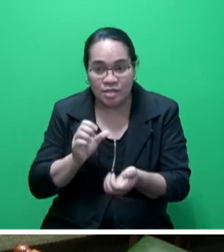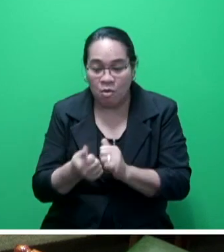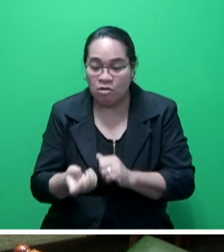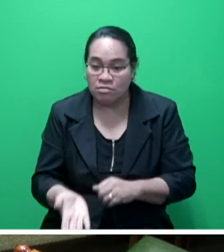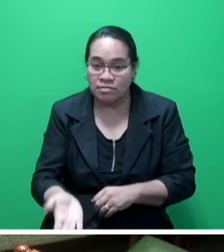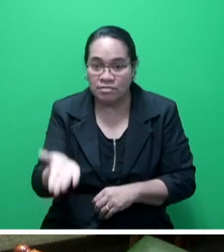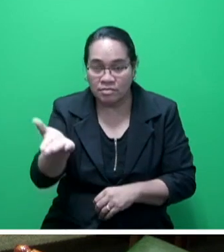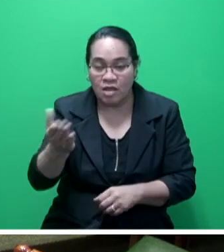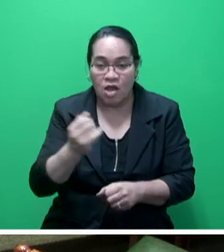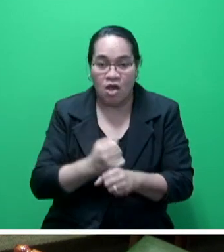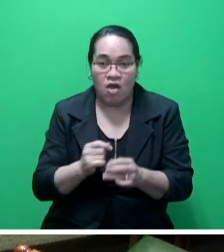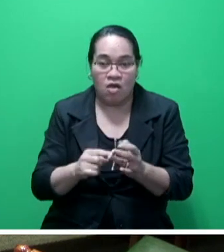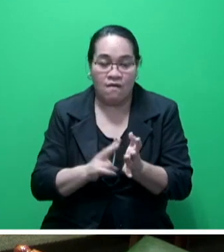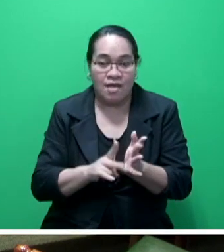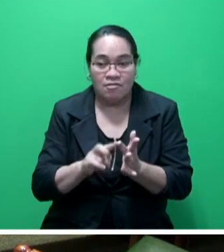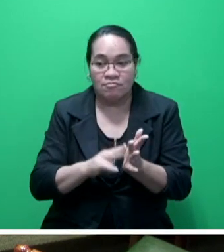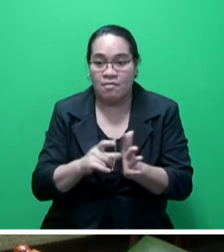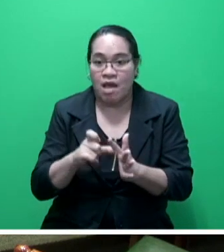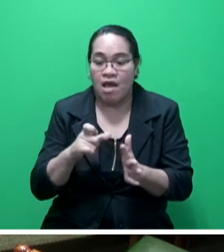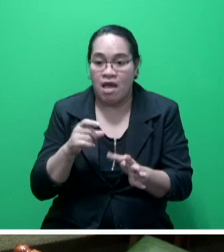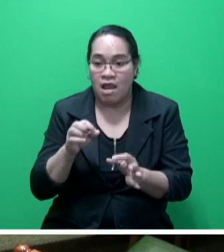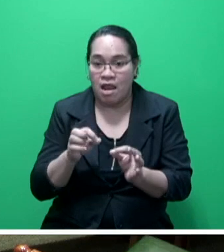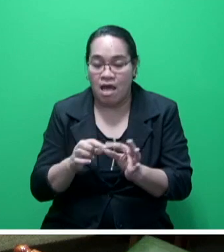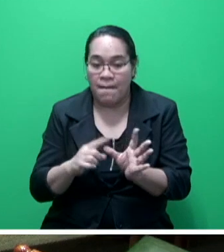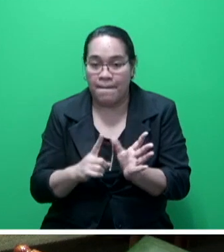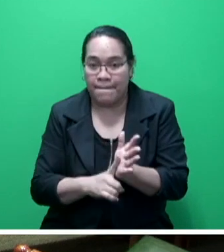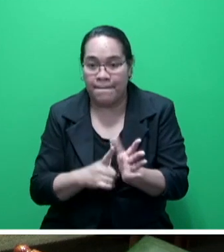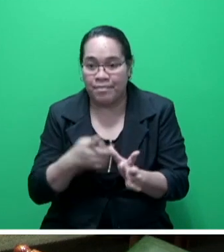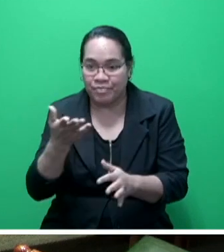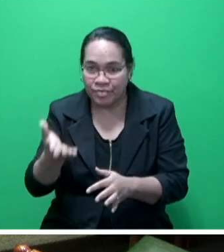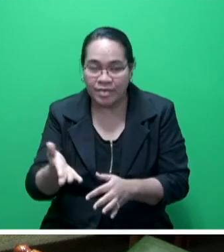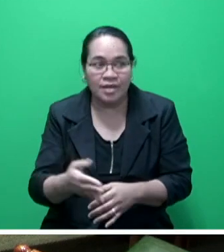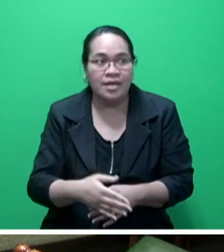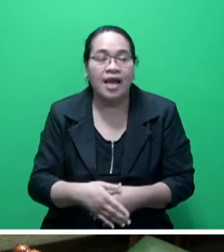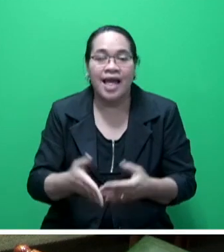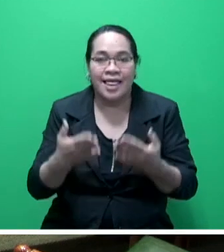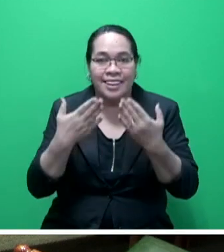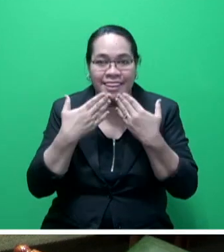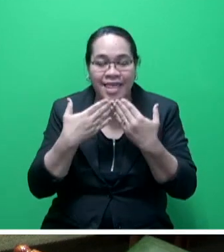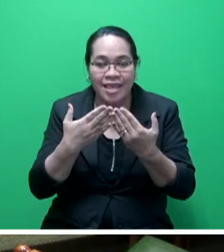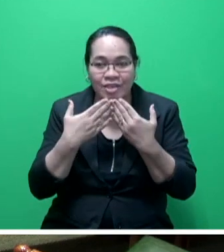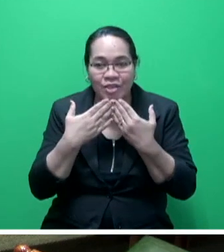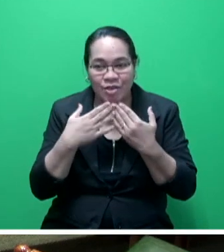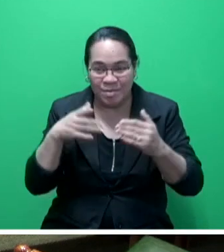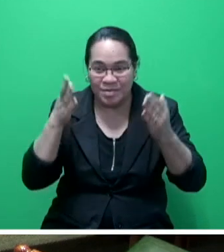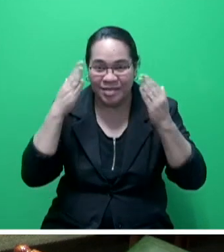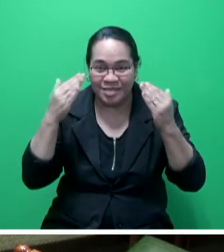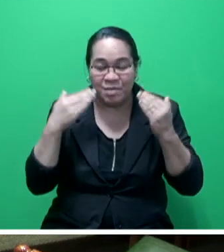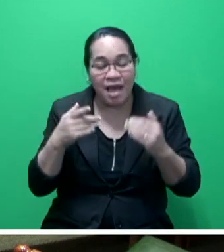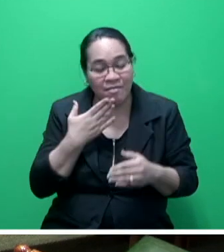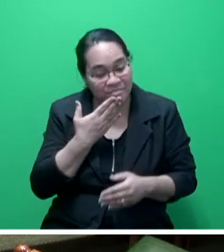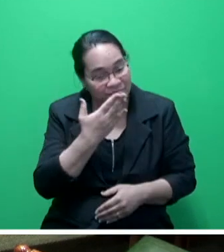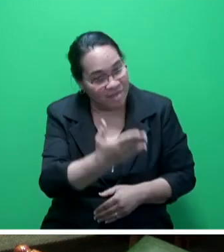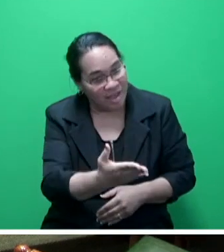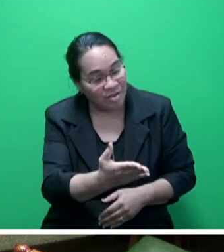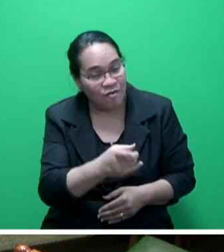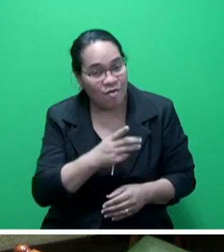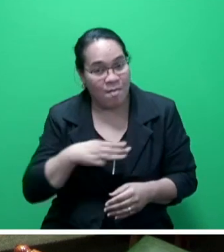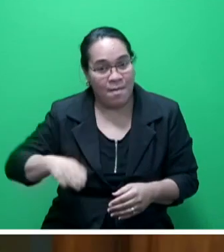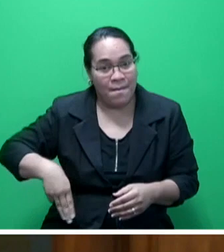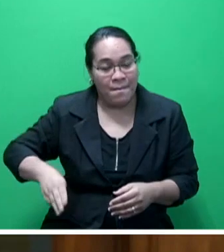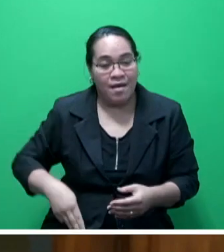Pravin Bal. You have the floor, sir. Thank you, Mr. Speaker, and I also thank the Honourable Member.